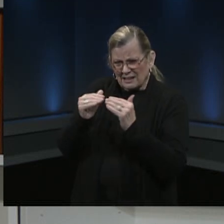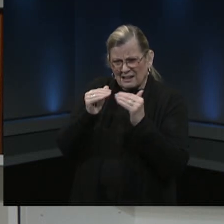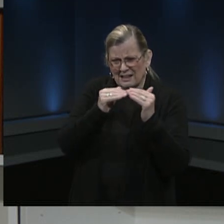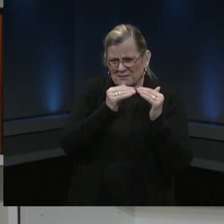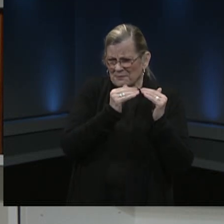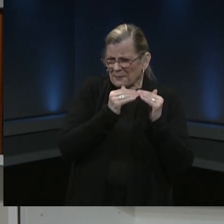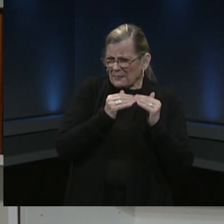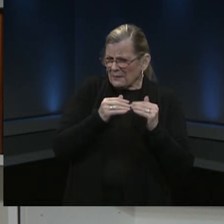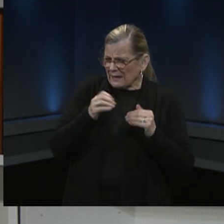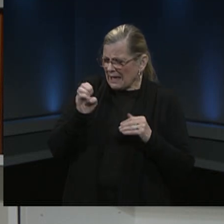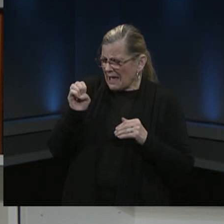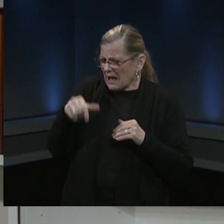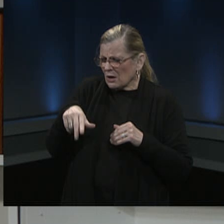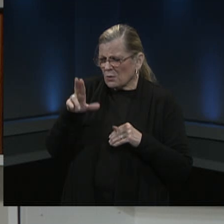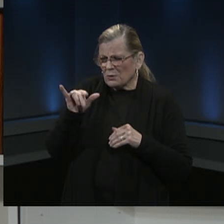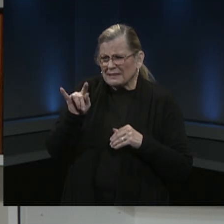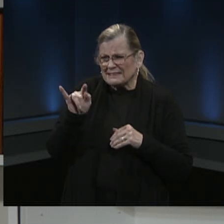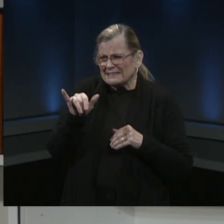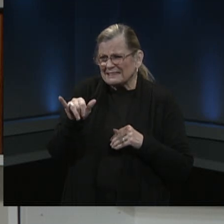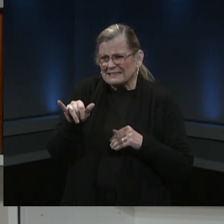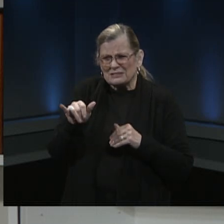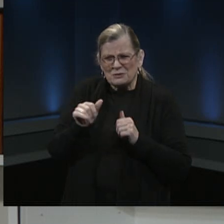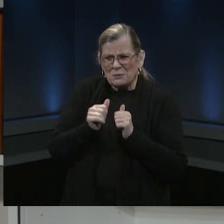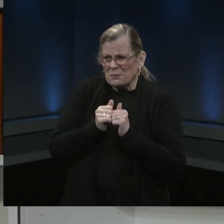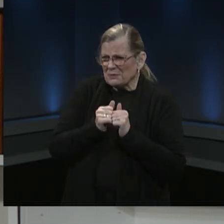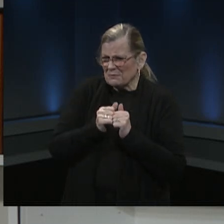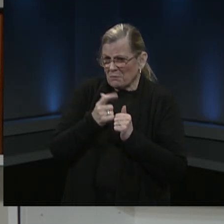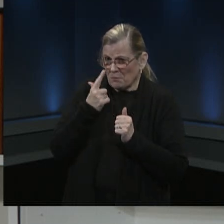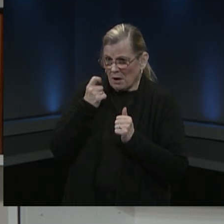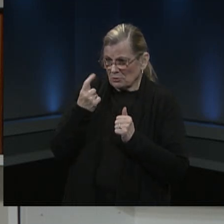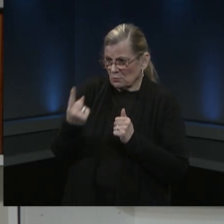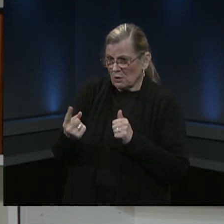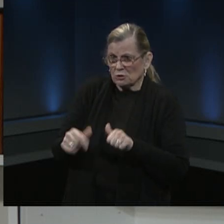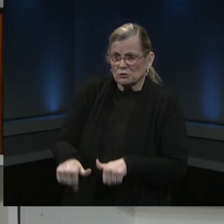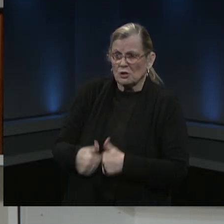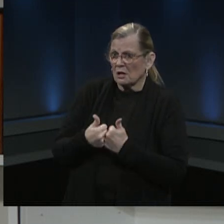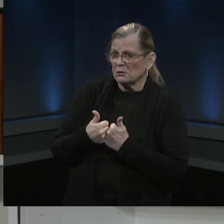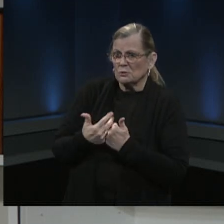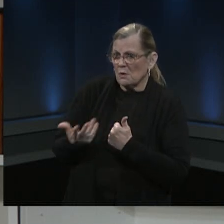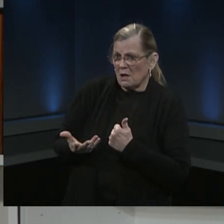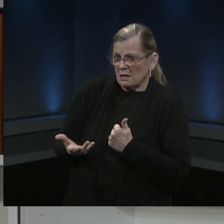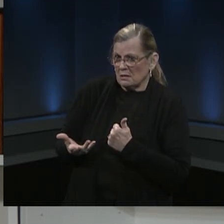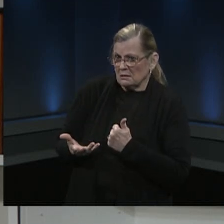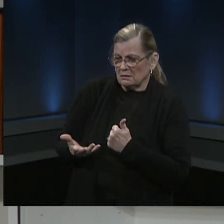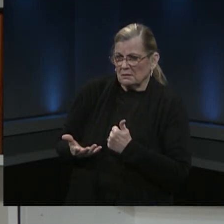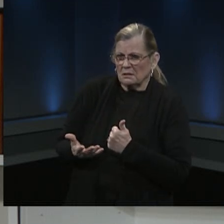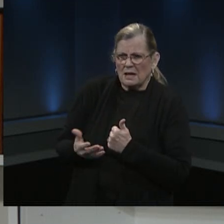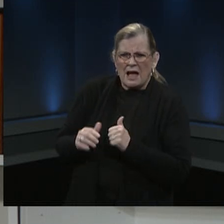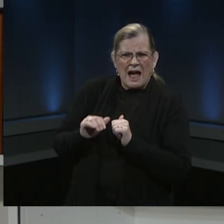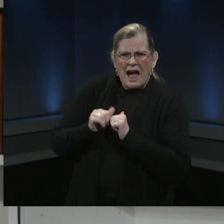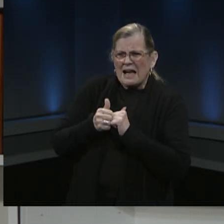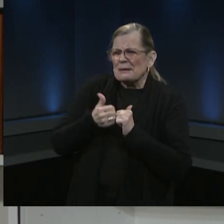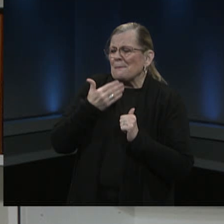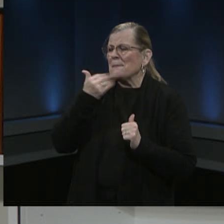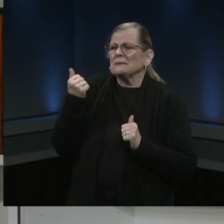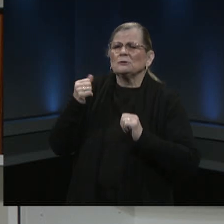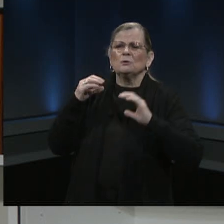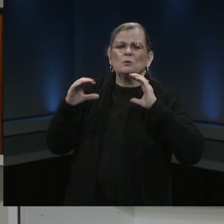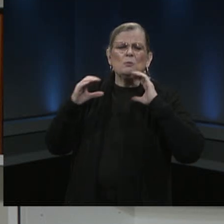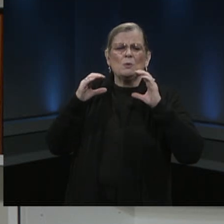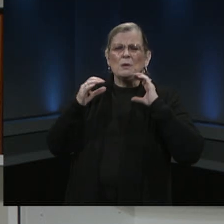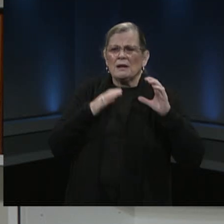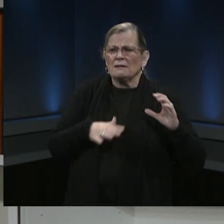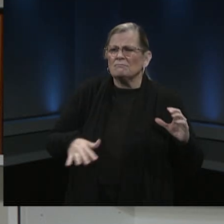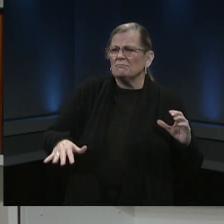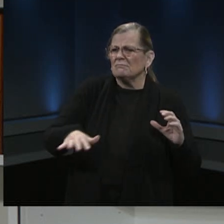fcps that you're being asked and i'm asking for your help is how do we better communicate yeah what